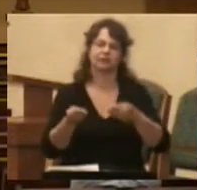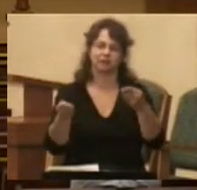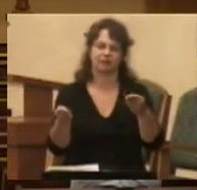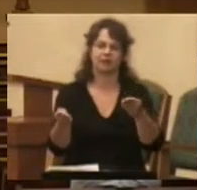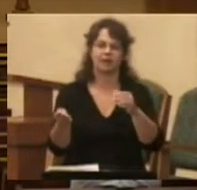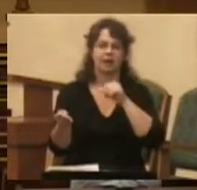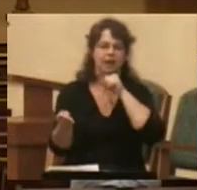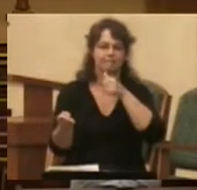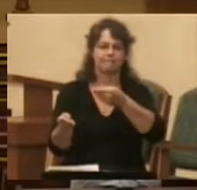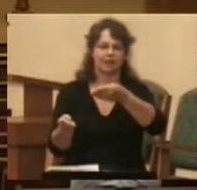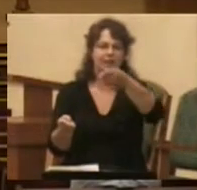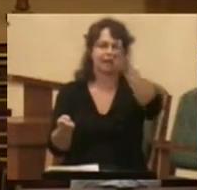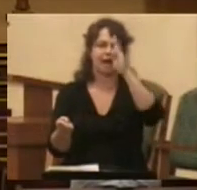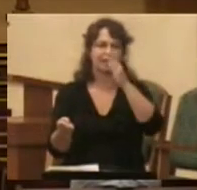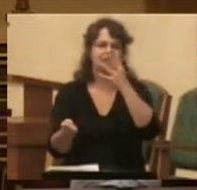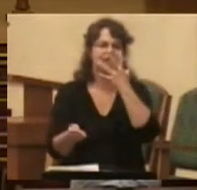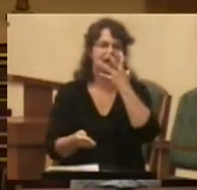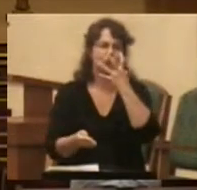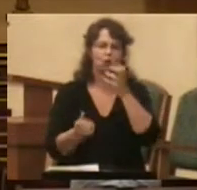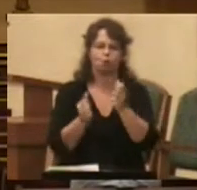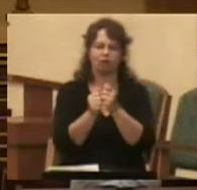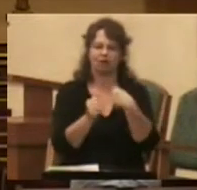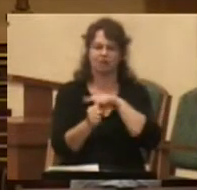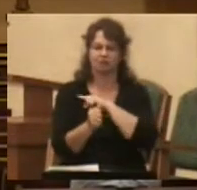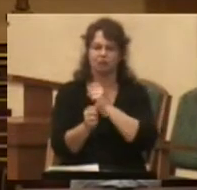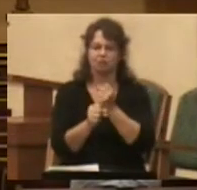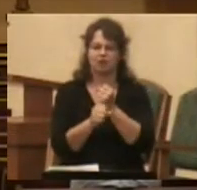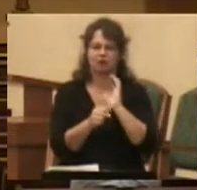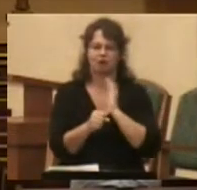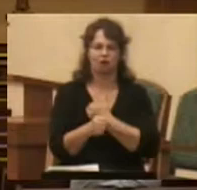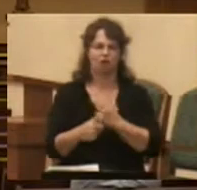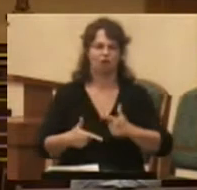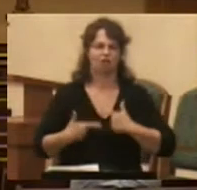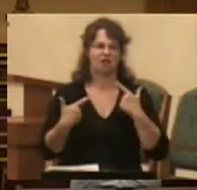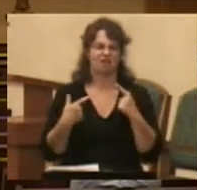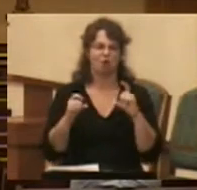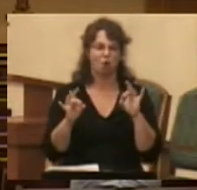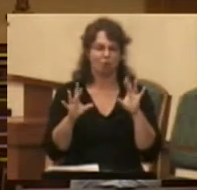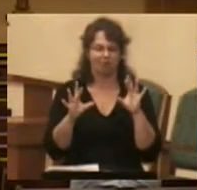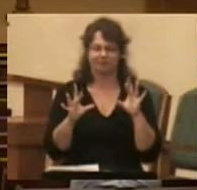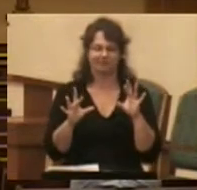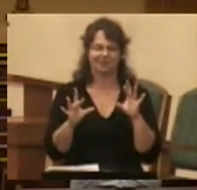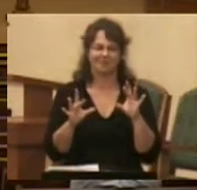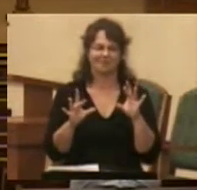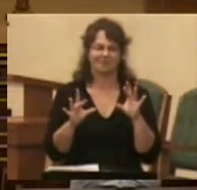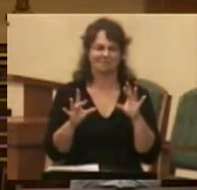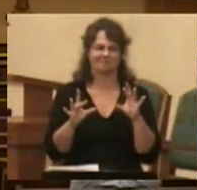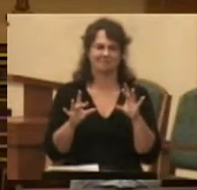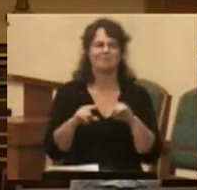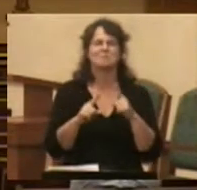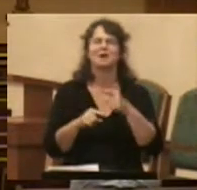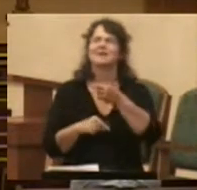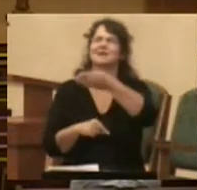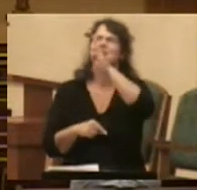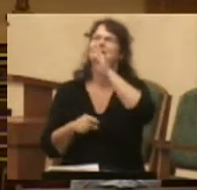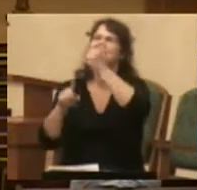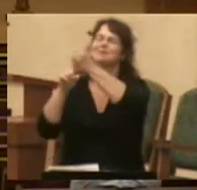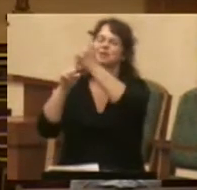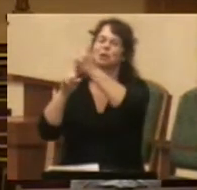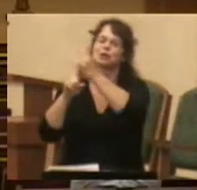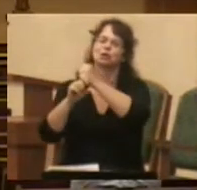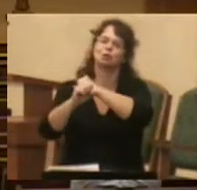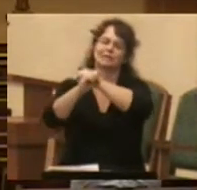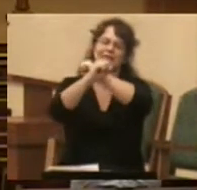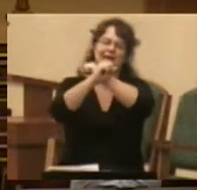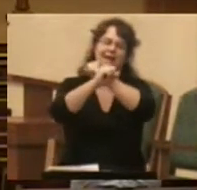by a God who is angry with us, who wants to make our life miserable, but a God who wants to protect